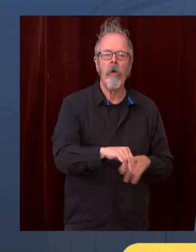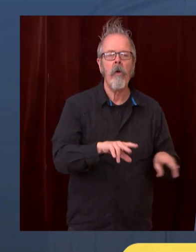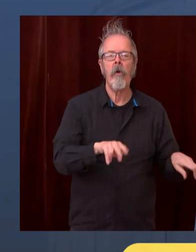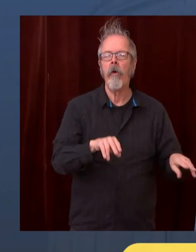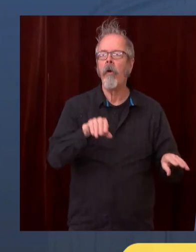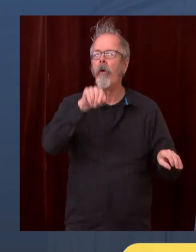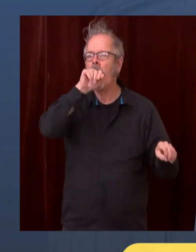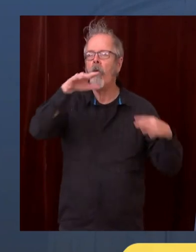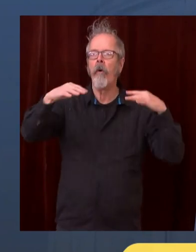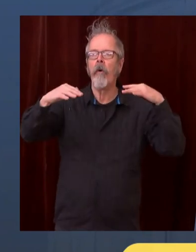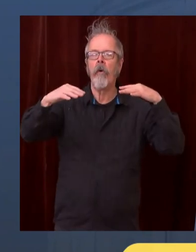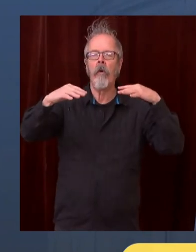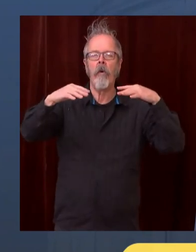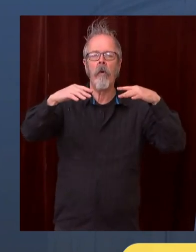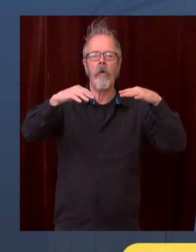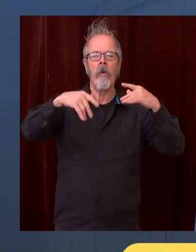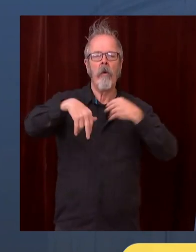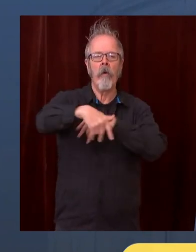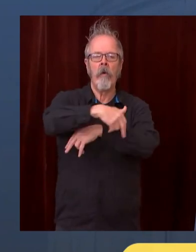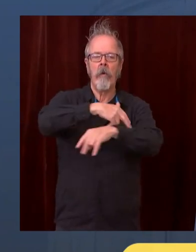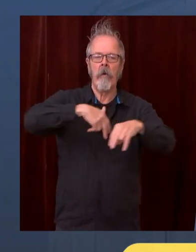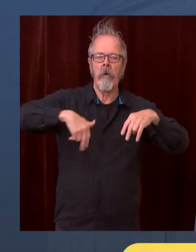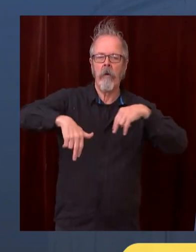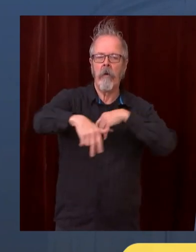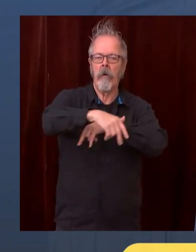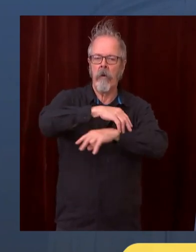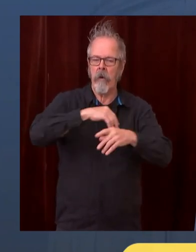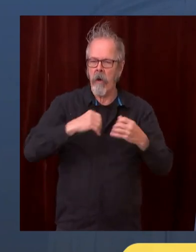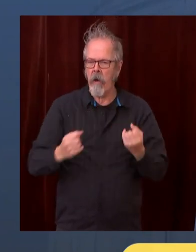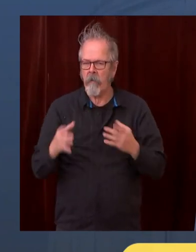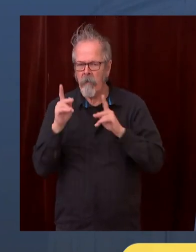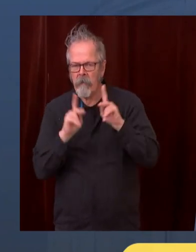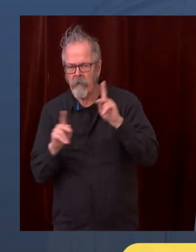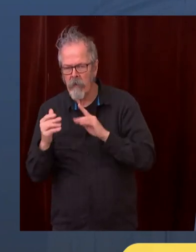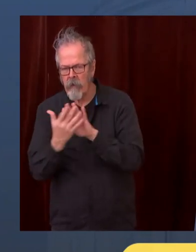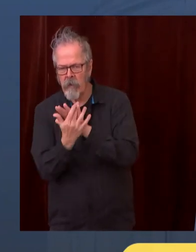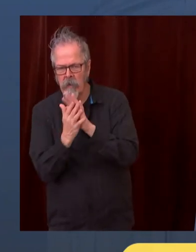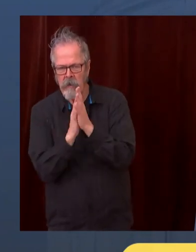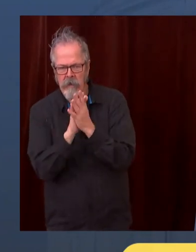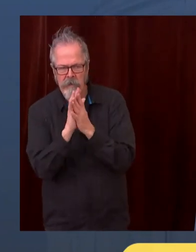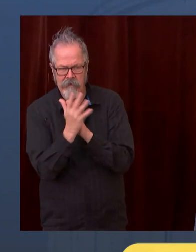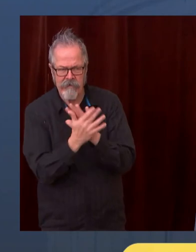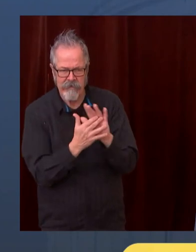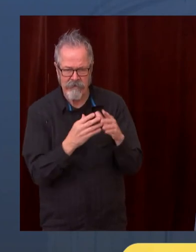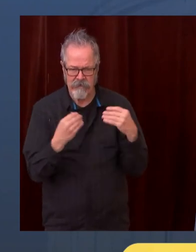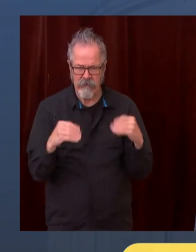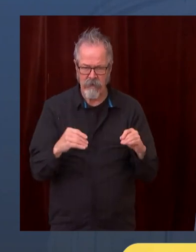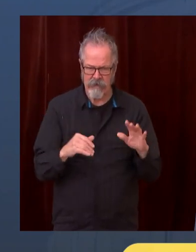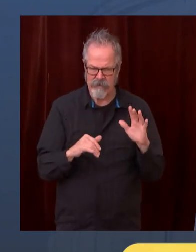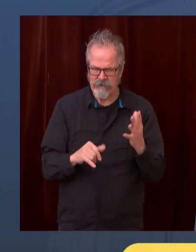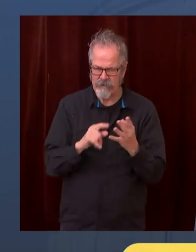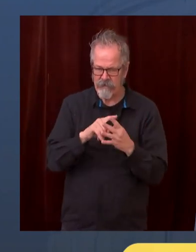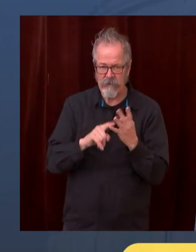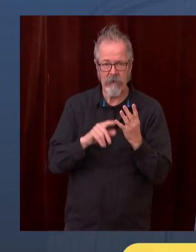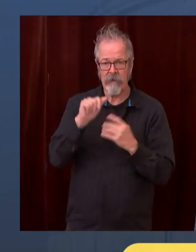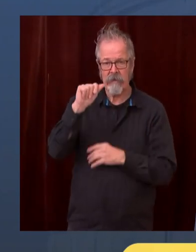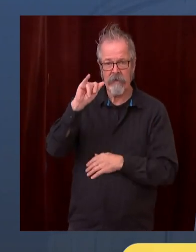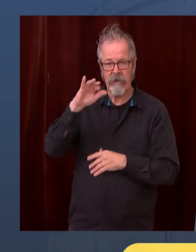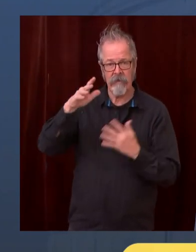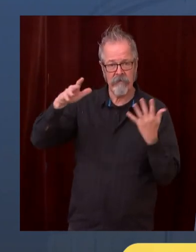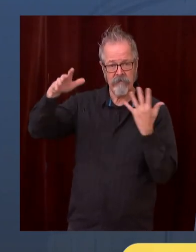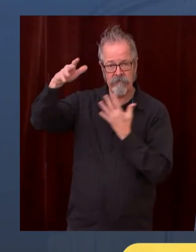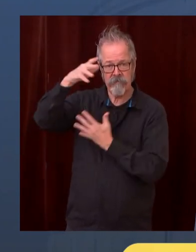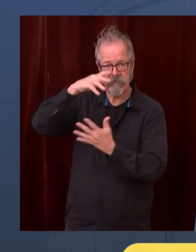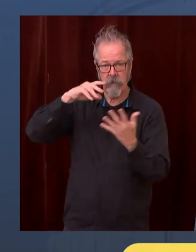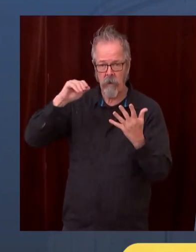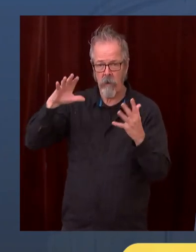we limit our time somewhere, limit the number of people who are there at the same time, keep your distance, cover your face,